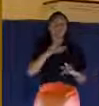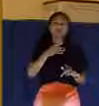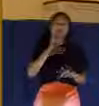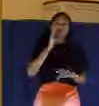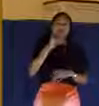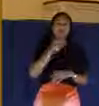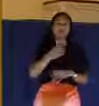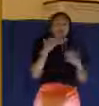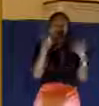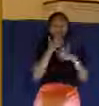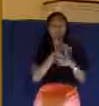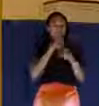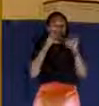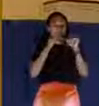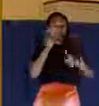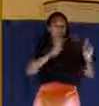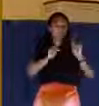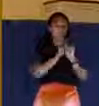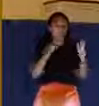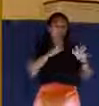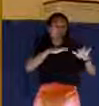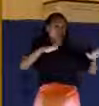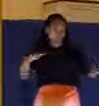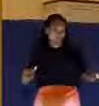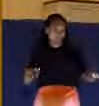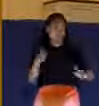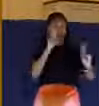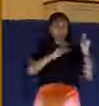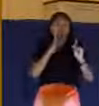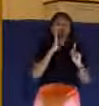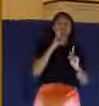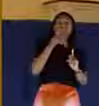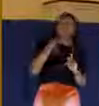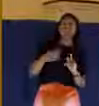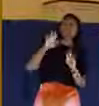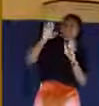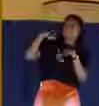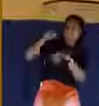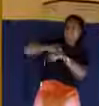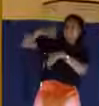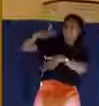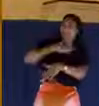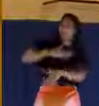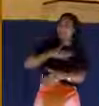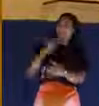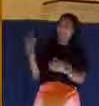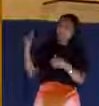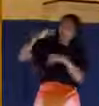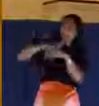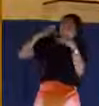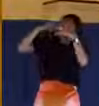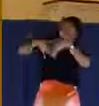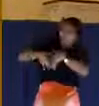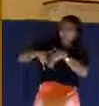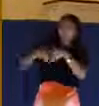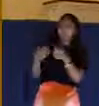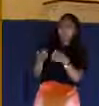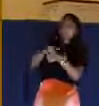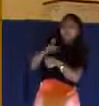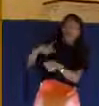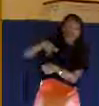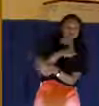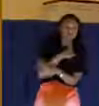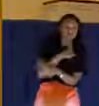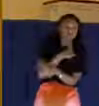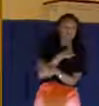30, then shall they begin to say to the mountains, fall on us into the hills, cover us. For if they do these things in a green tree, what